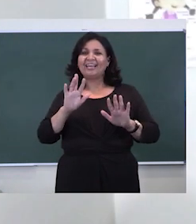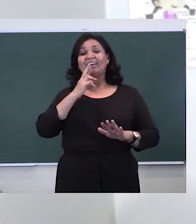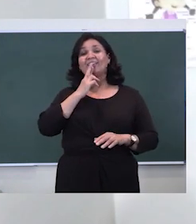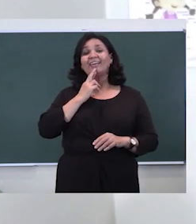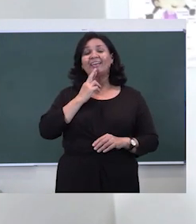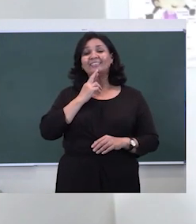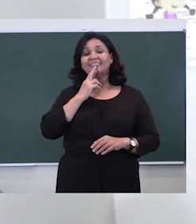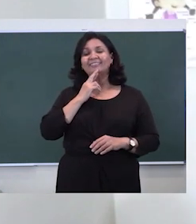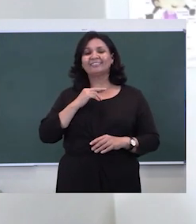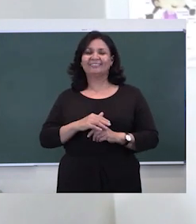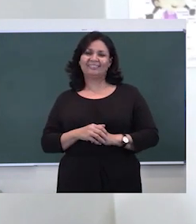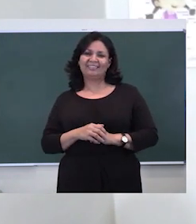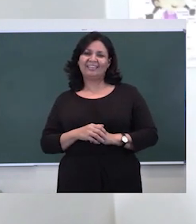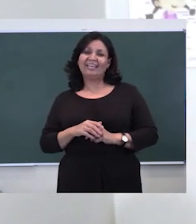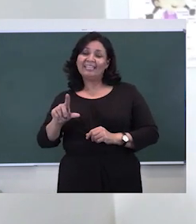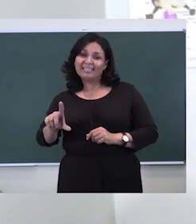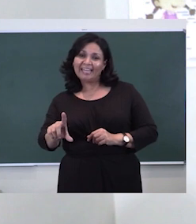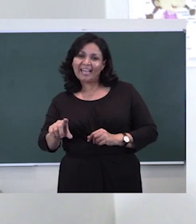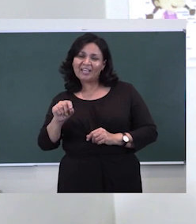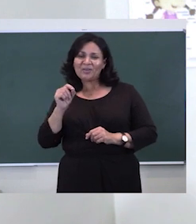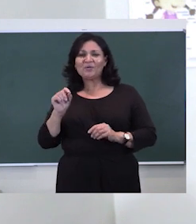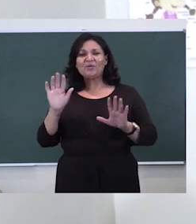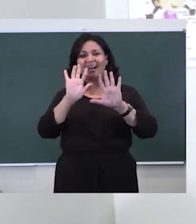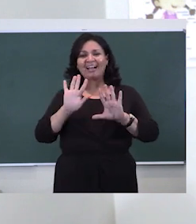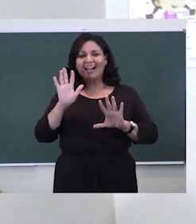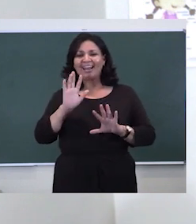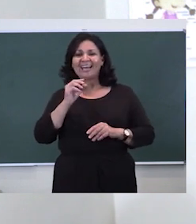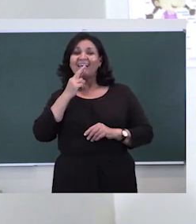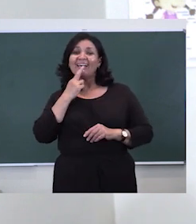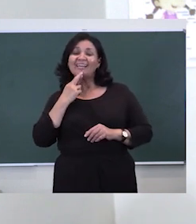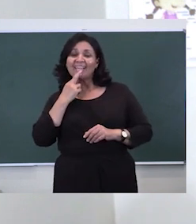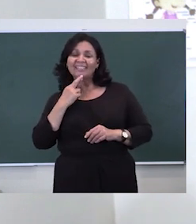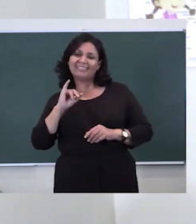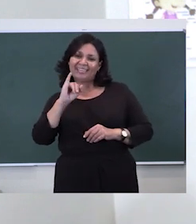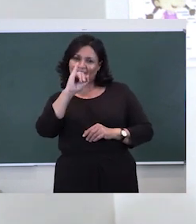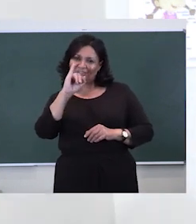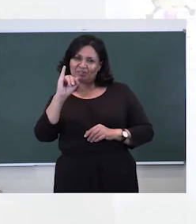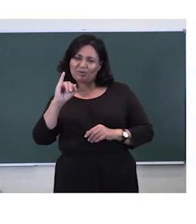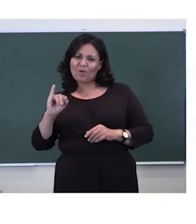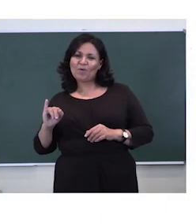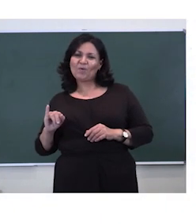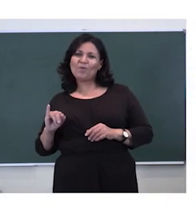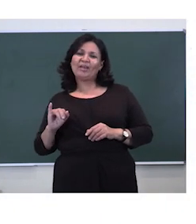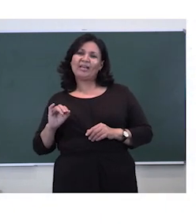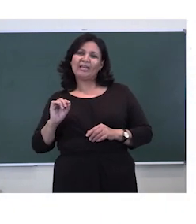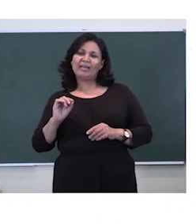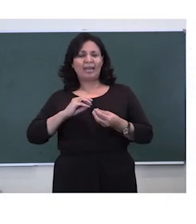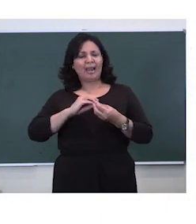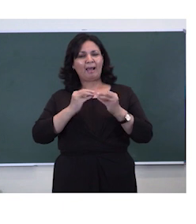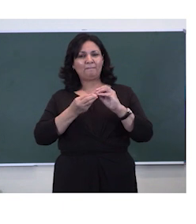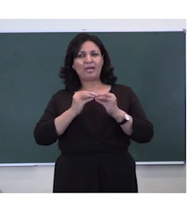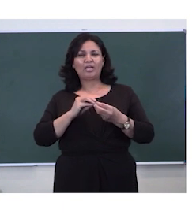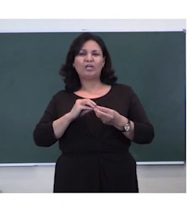So please take your color red and you are going to draw a number two inside